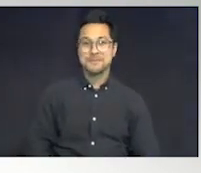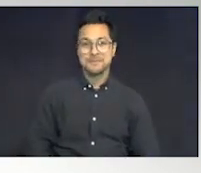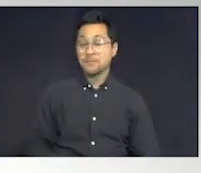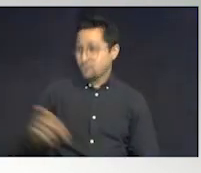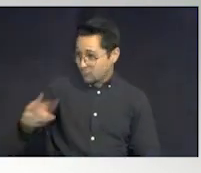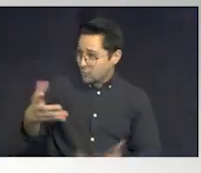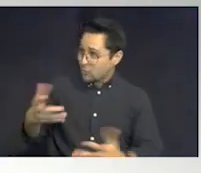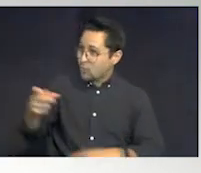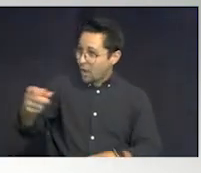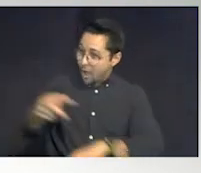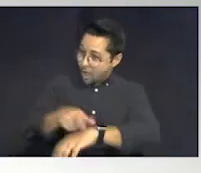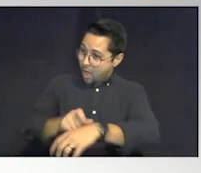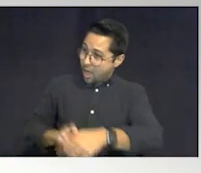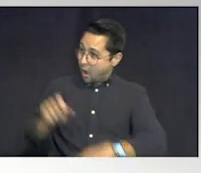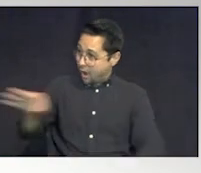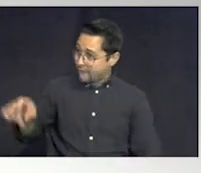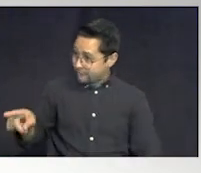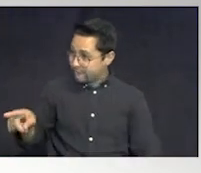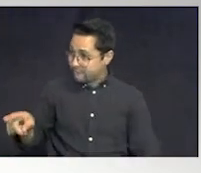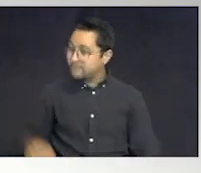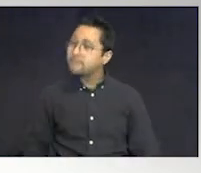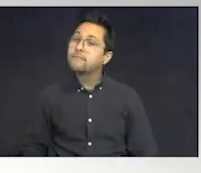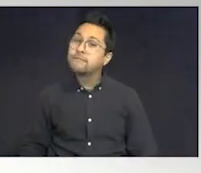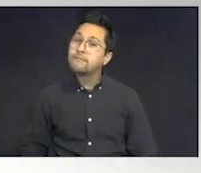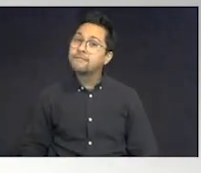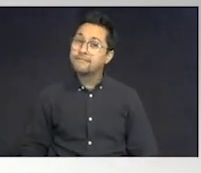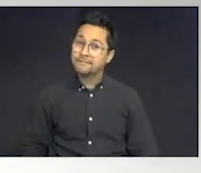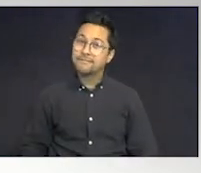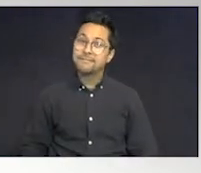Do you want to take this off? Do you want to take this off?